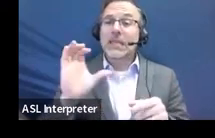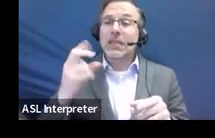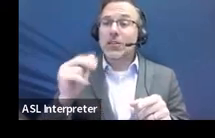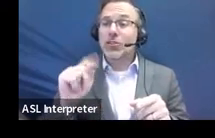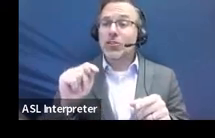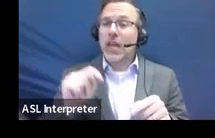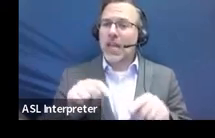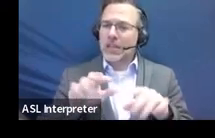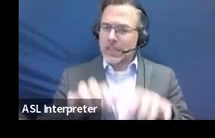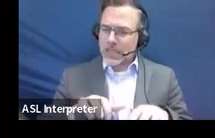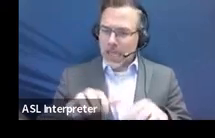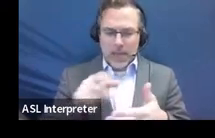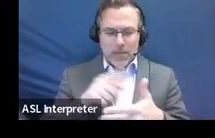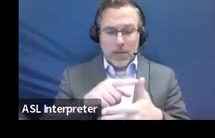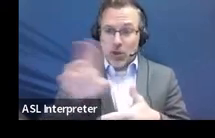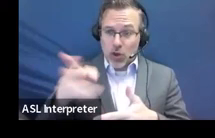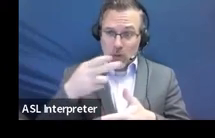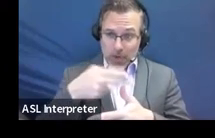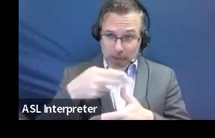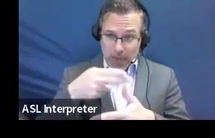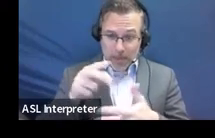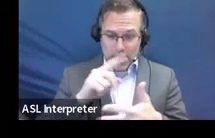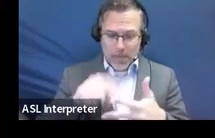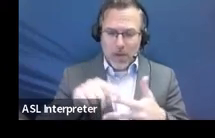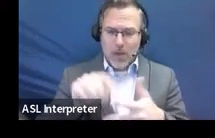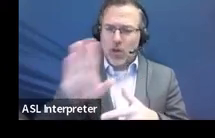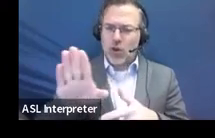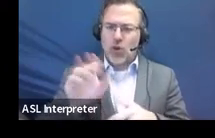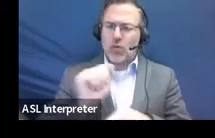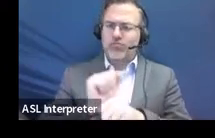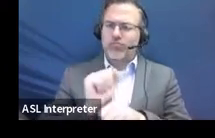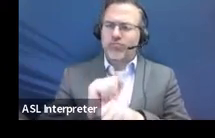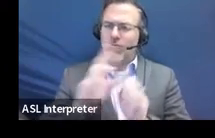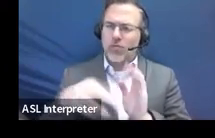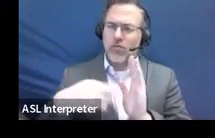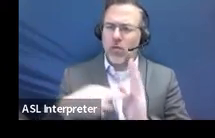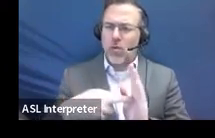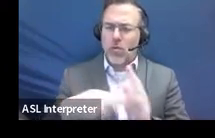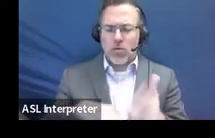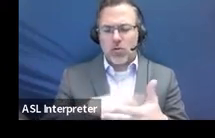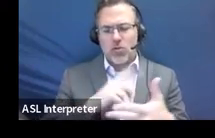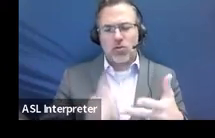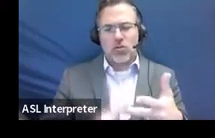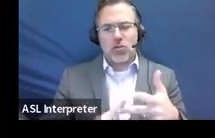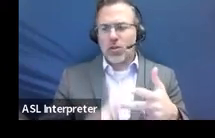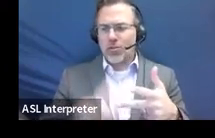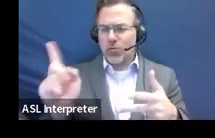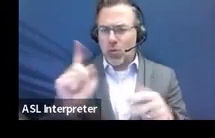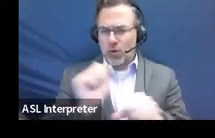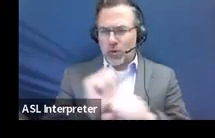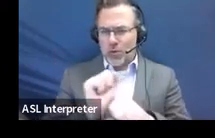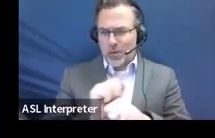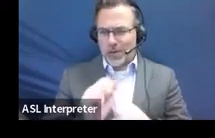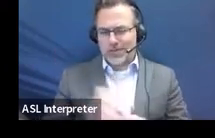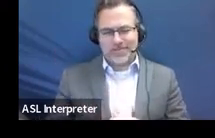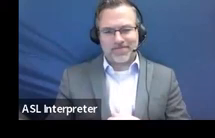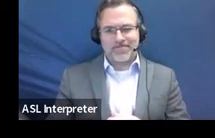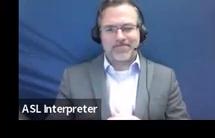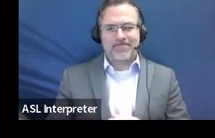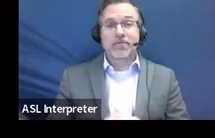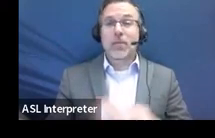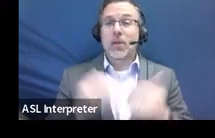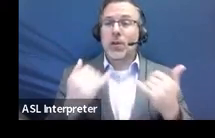role and where you are working, that would be great. Because today we're going to be talking about the